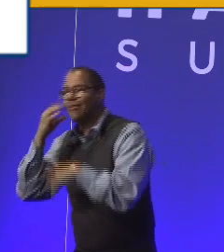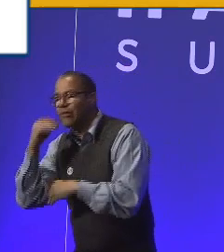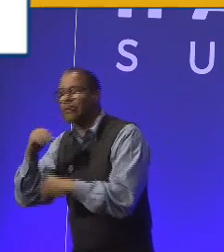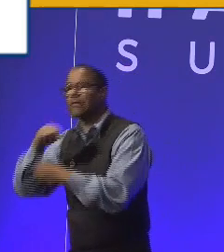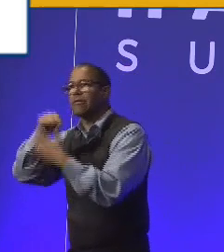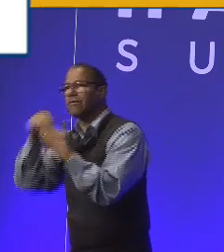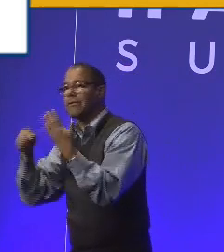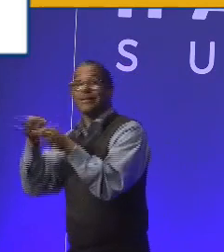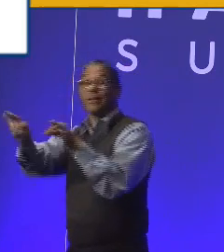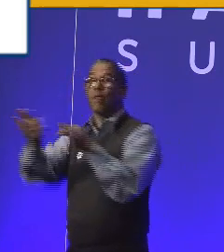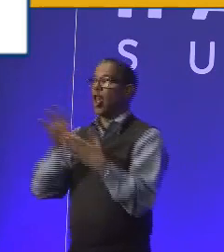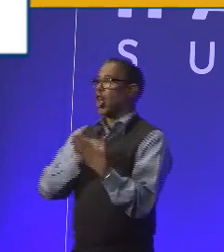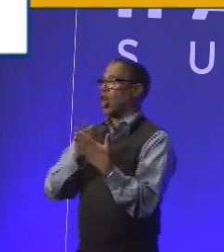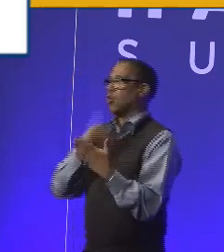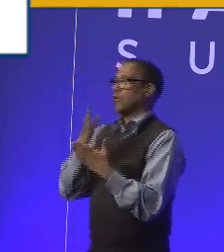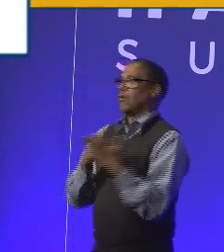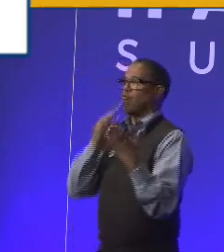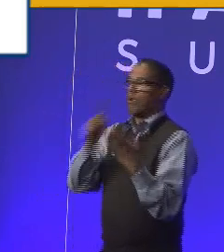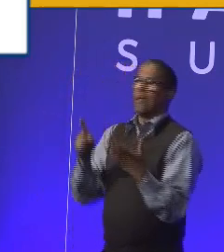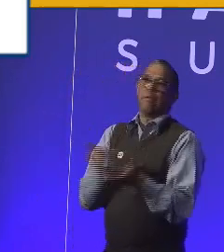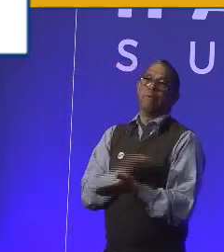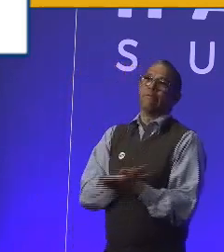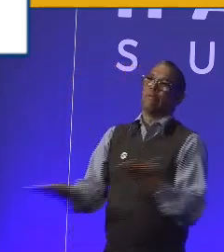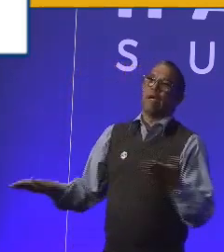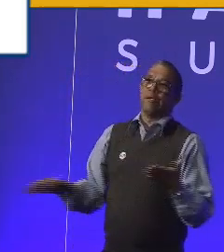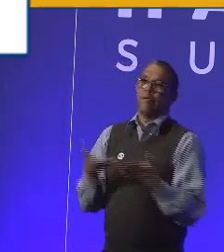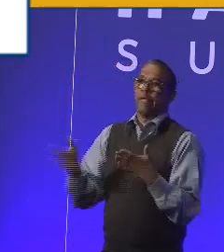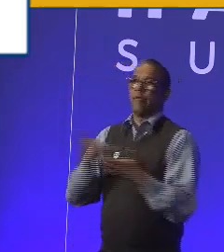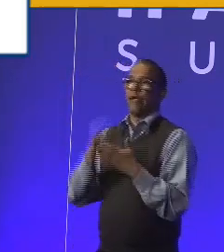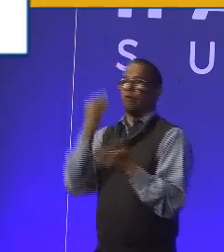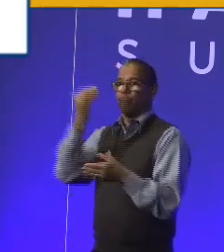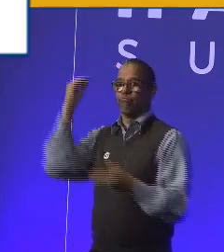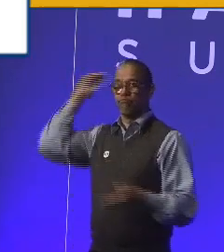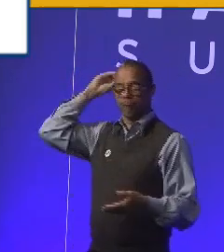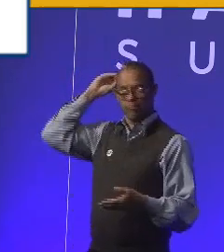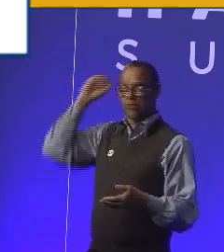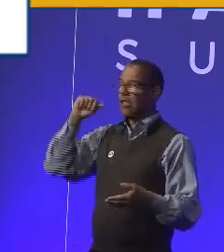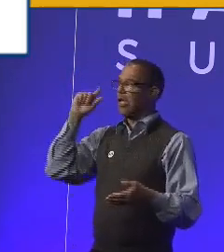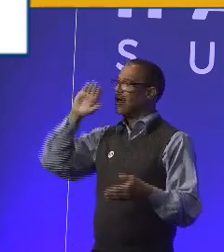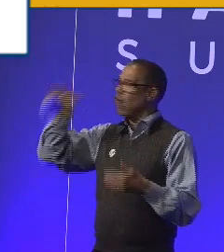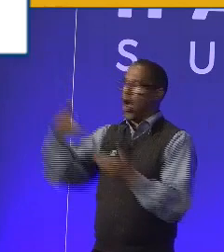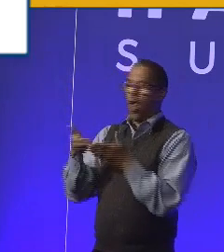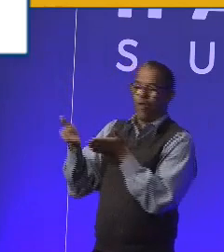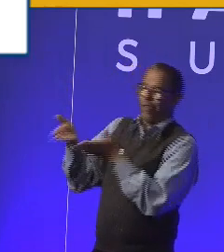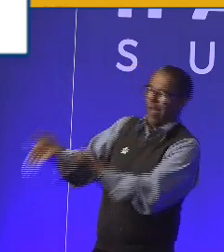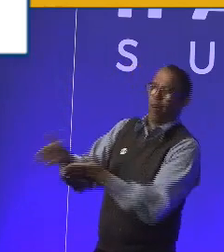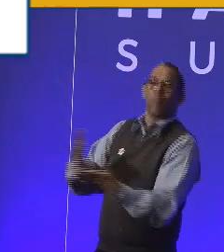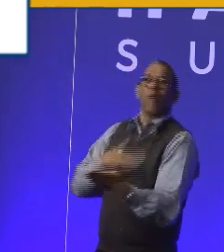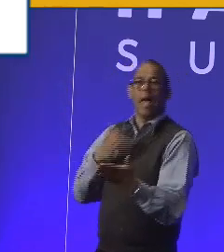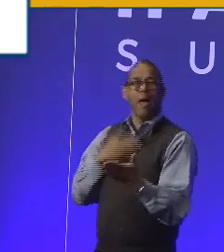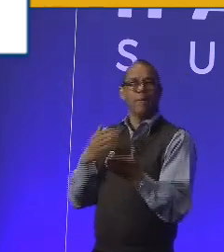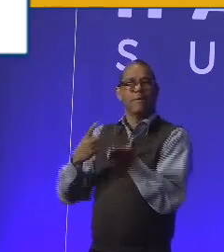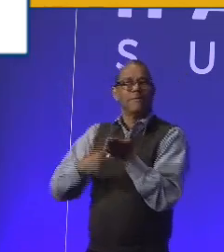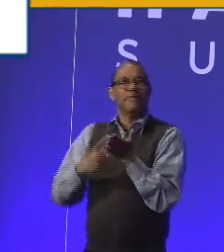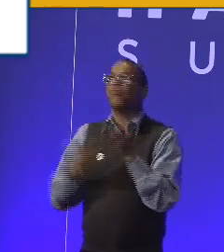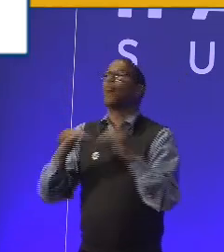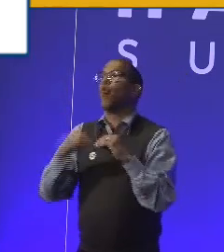and you learn some really nice takeaways. It's all out there. And we're very happy to share those links with anybody after the after the talk today.